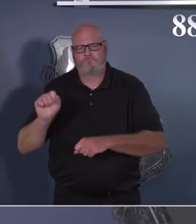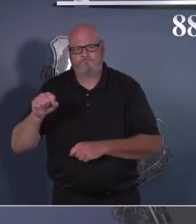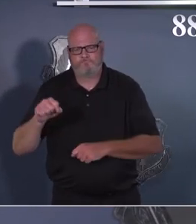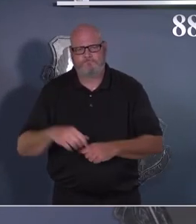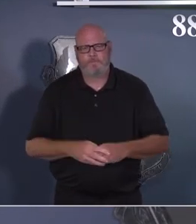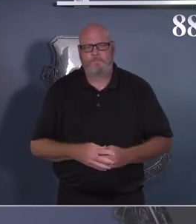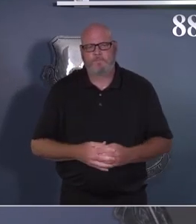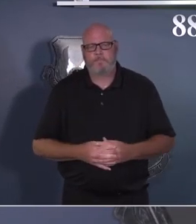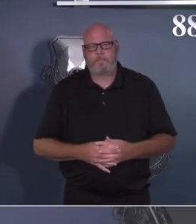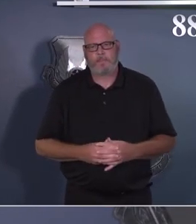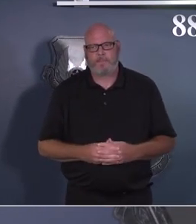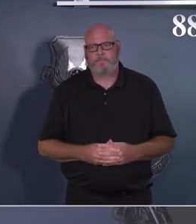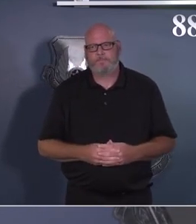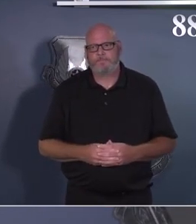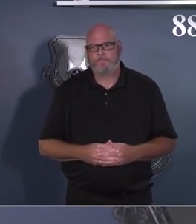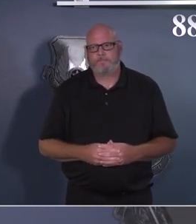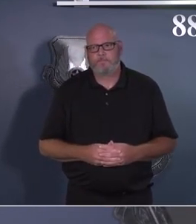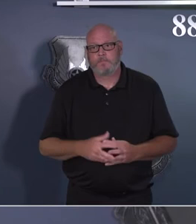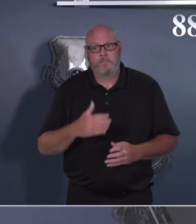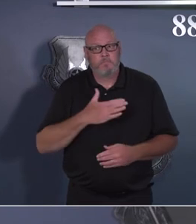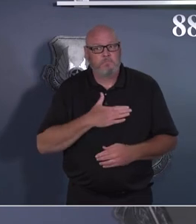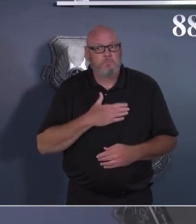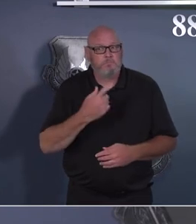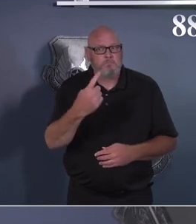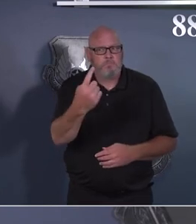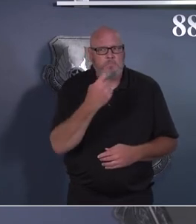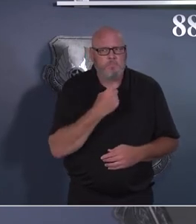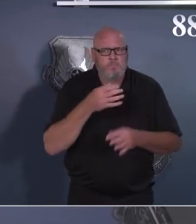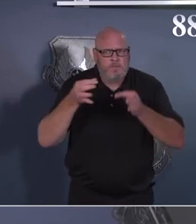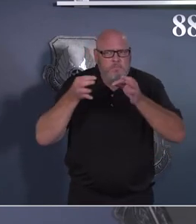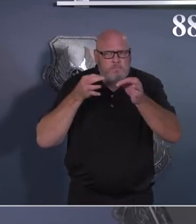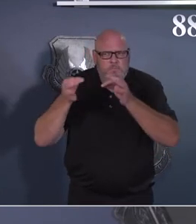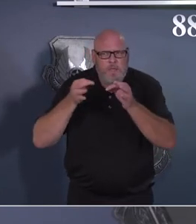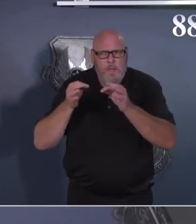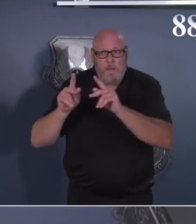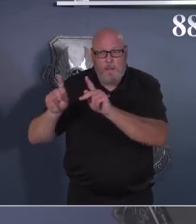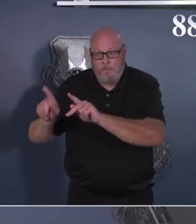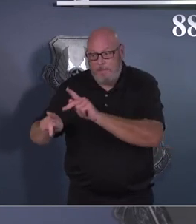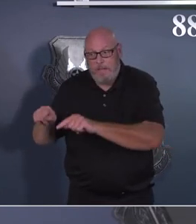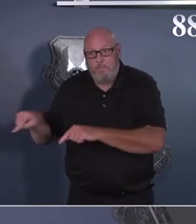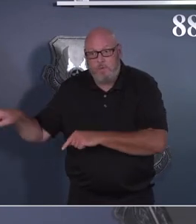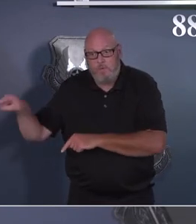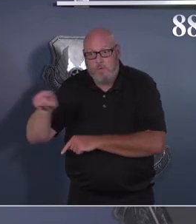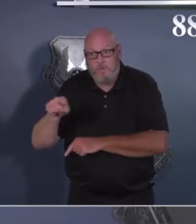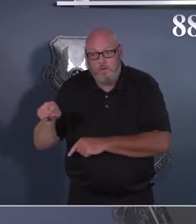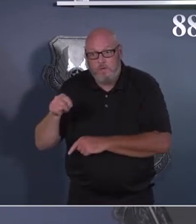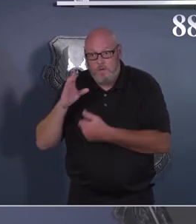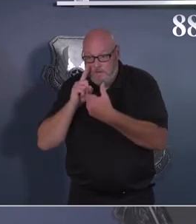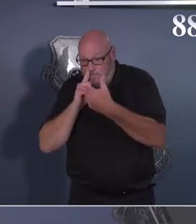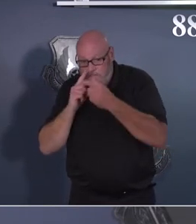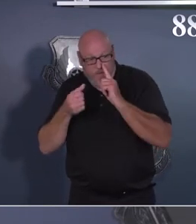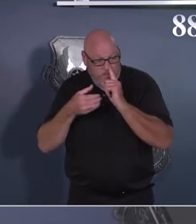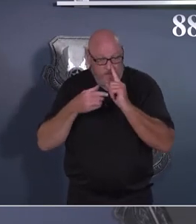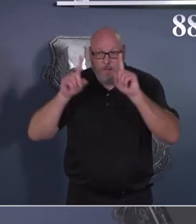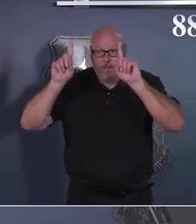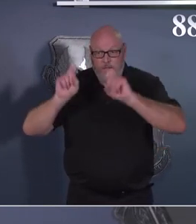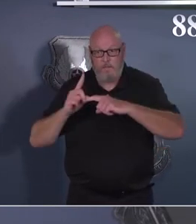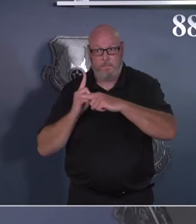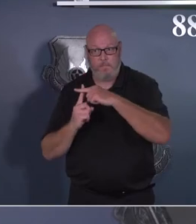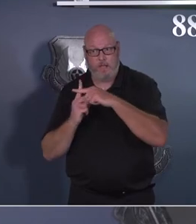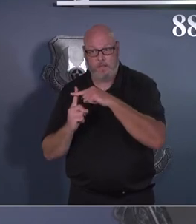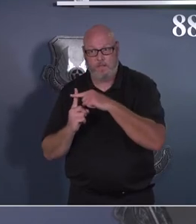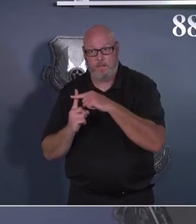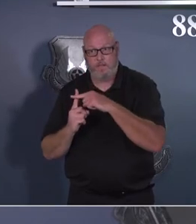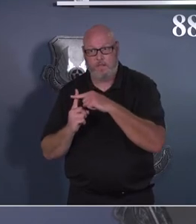personnel who have been tested positive for COVID-19 are not given the opportunity to test for antibodies before being pressured into getting the